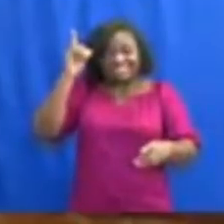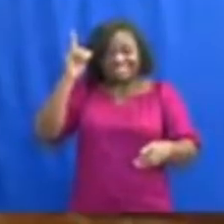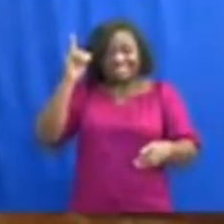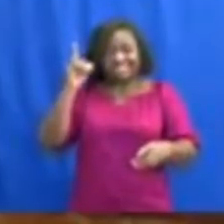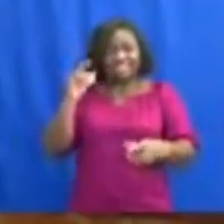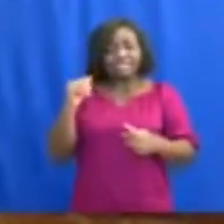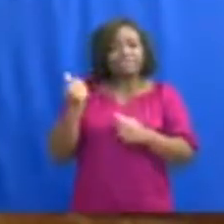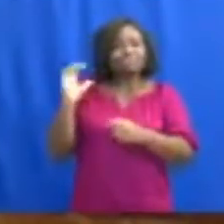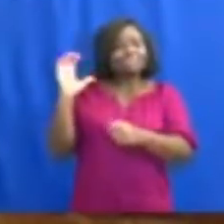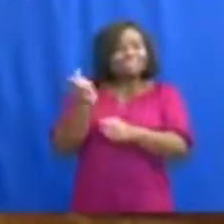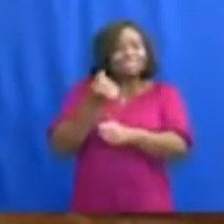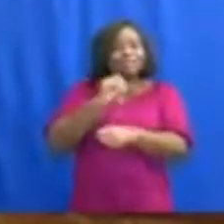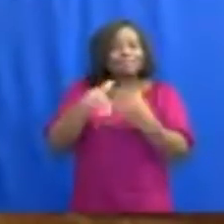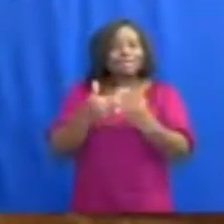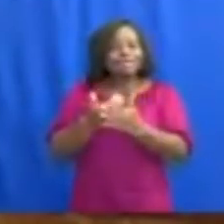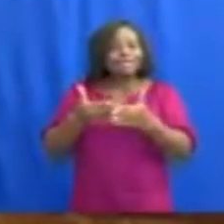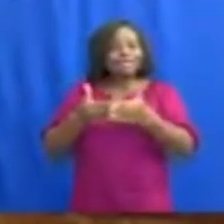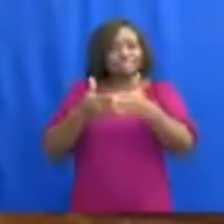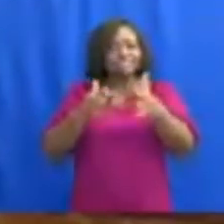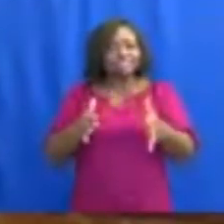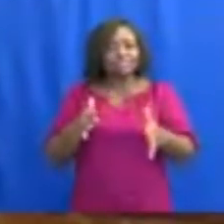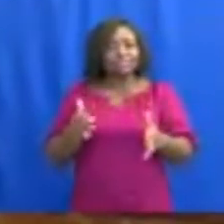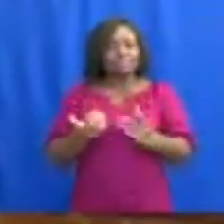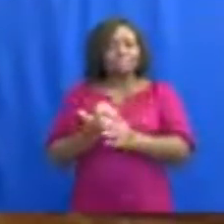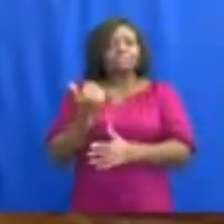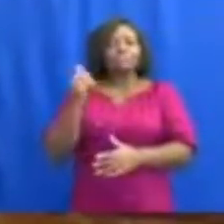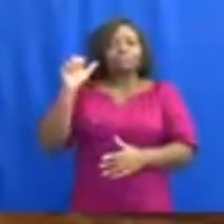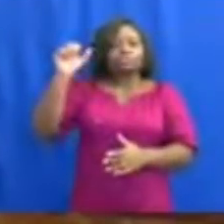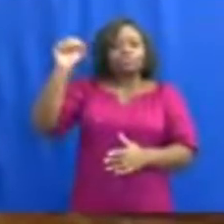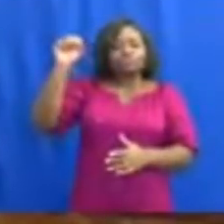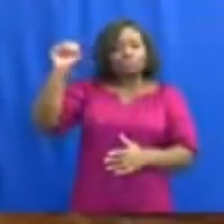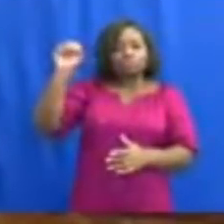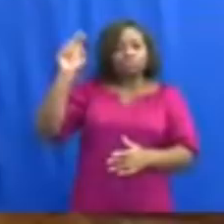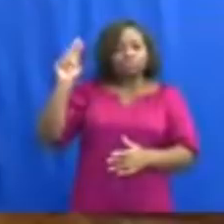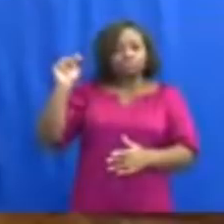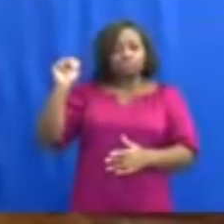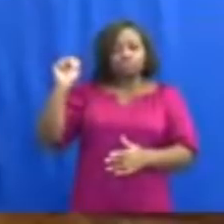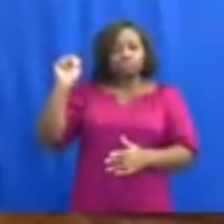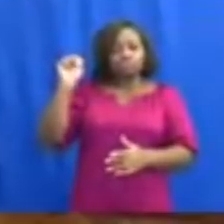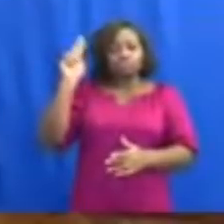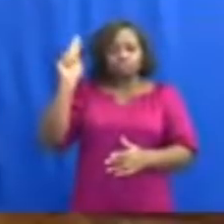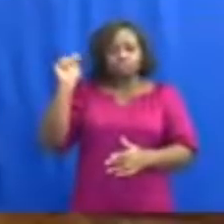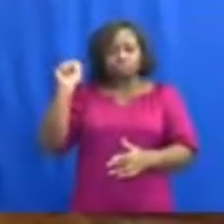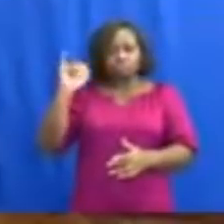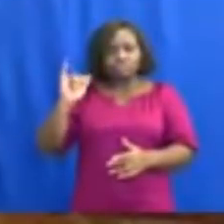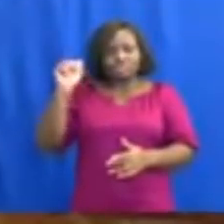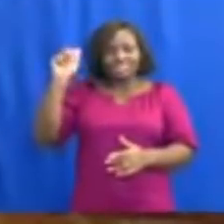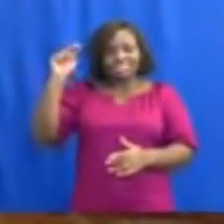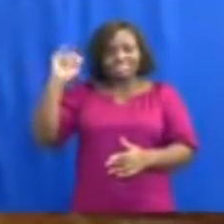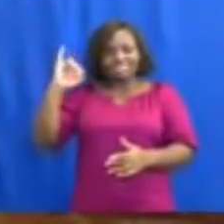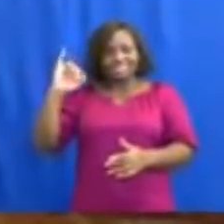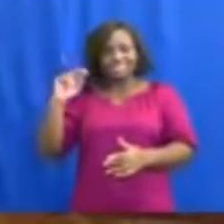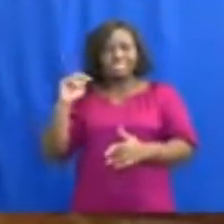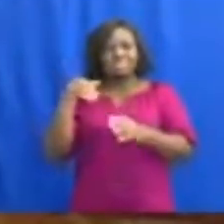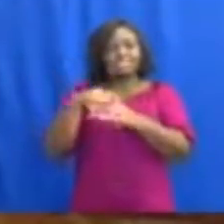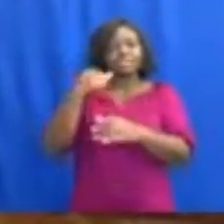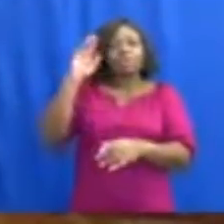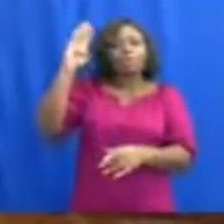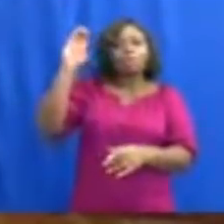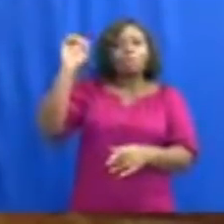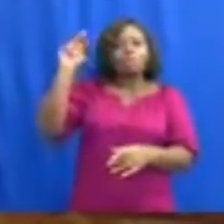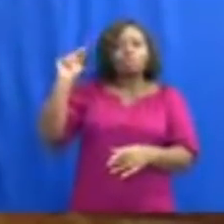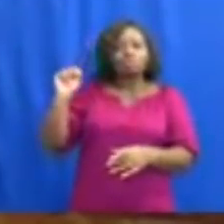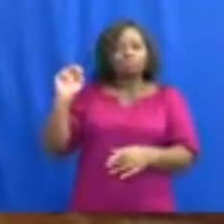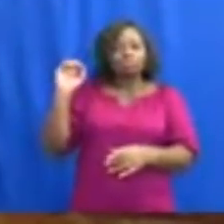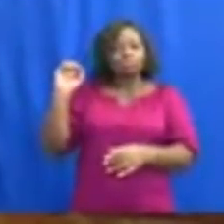those being taken by the leadership of Sunyani Technical University in the Bono region to sanction students,